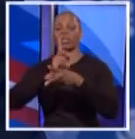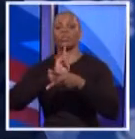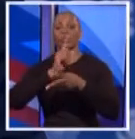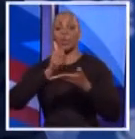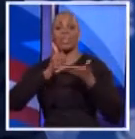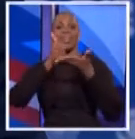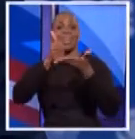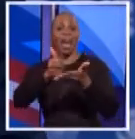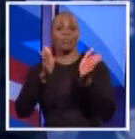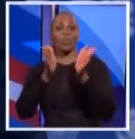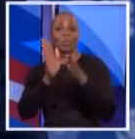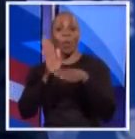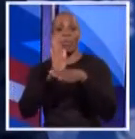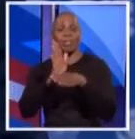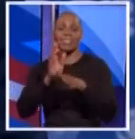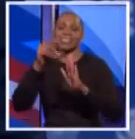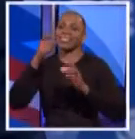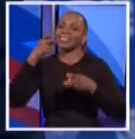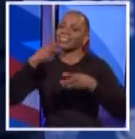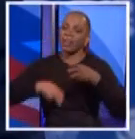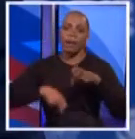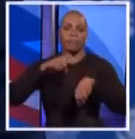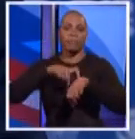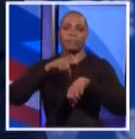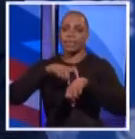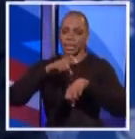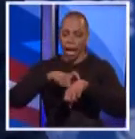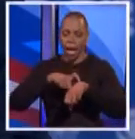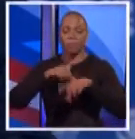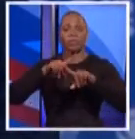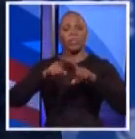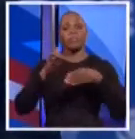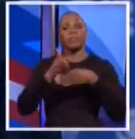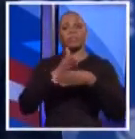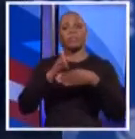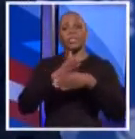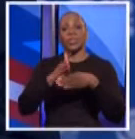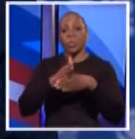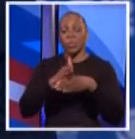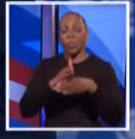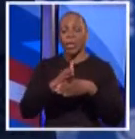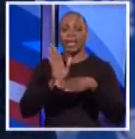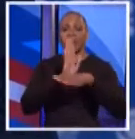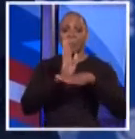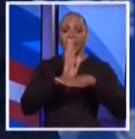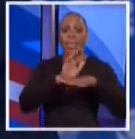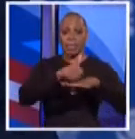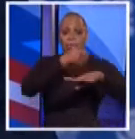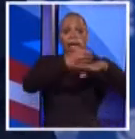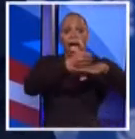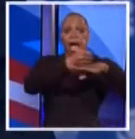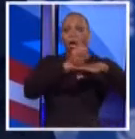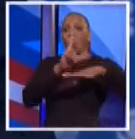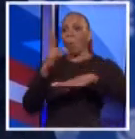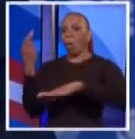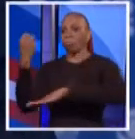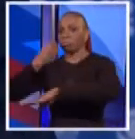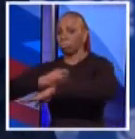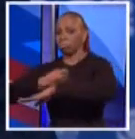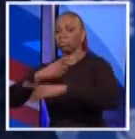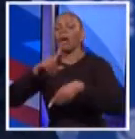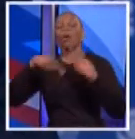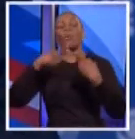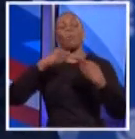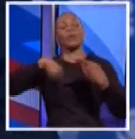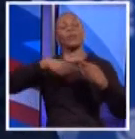times. You know, a loan during a critical three-month period is the difference between a business going out or staying in. When we announced that loan